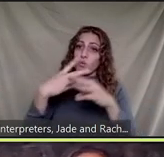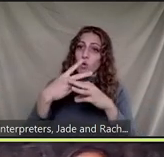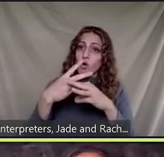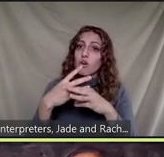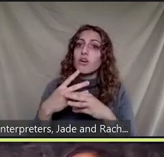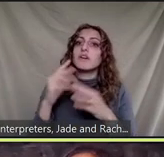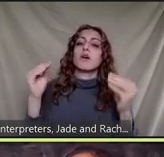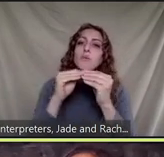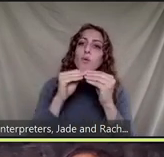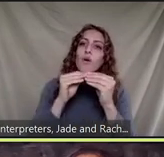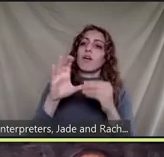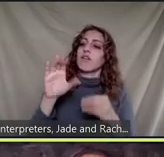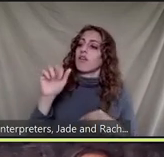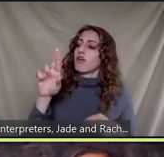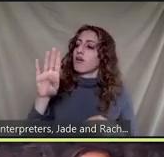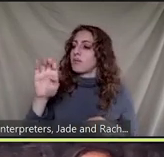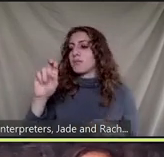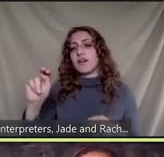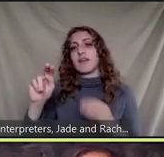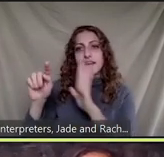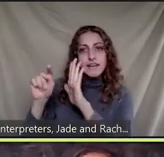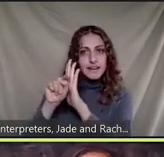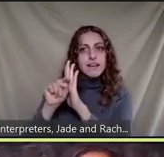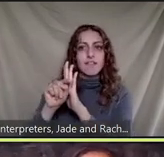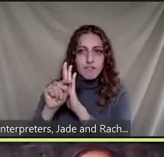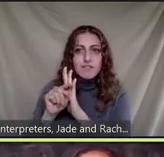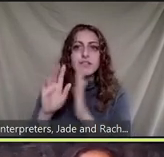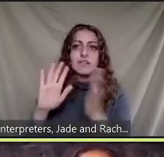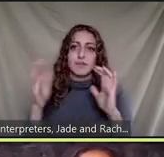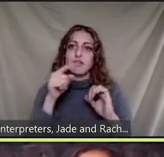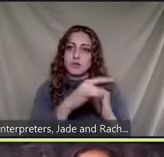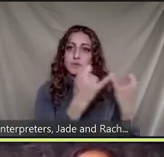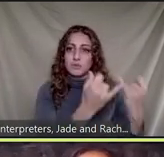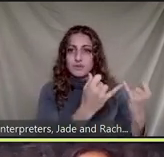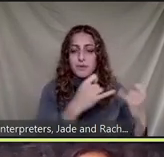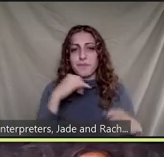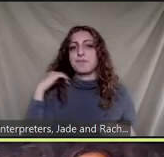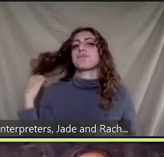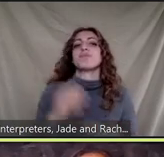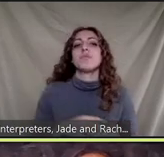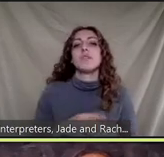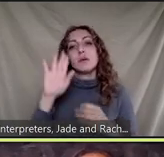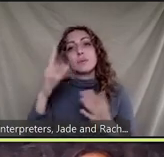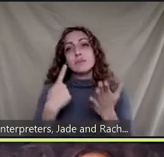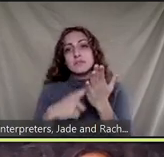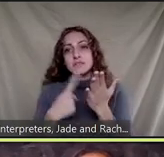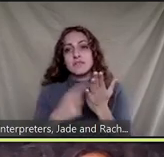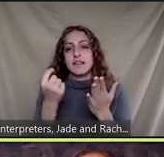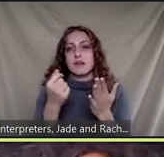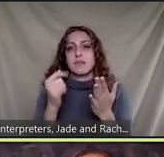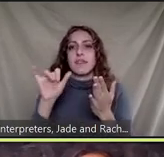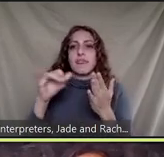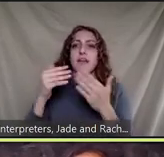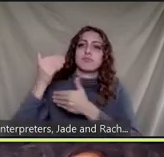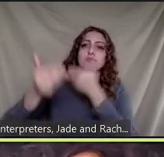green chemistry and green engineering so next slide so i'm going to just talk you through a little bit about the flow here in